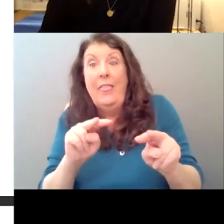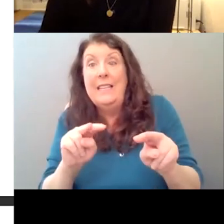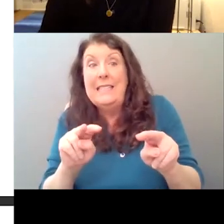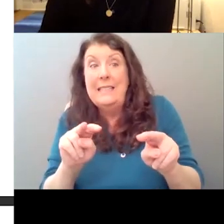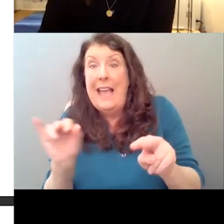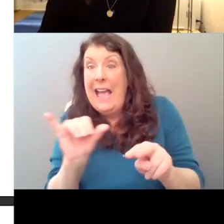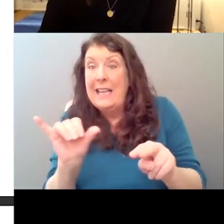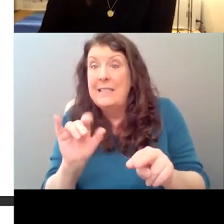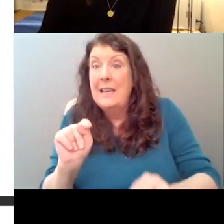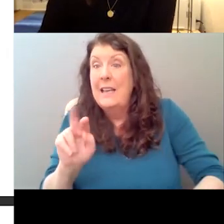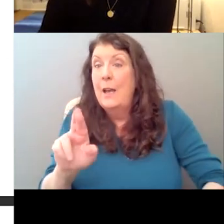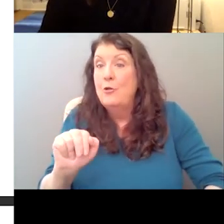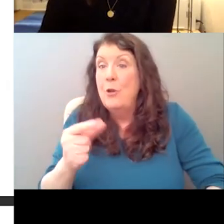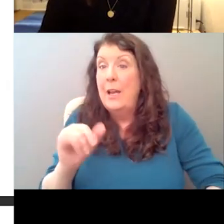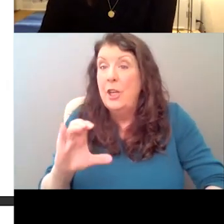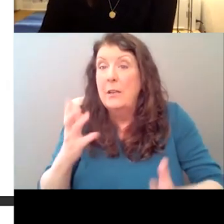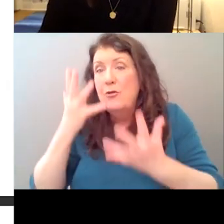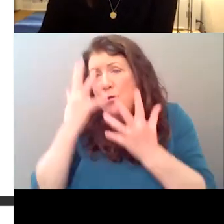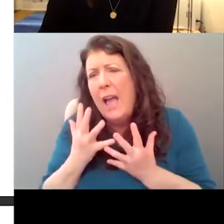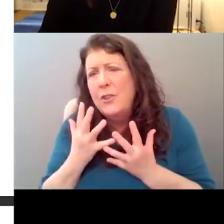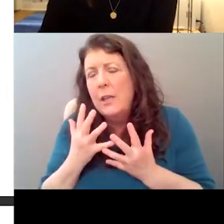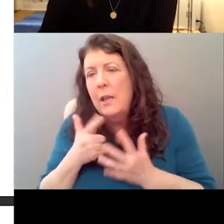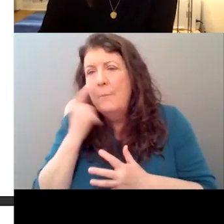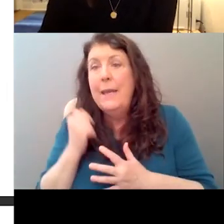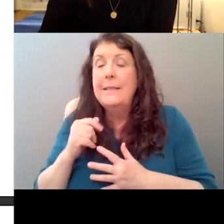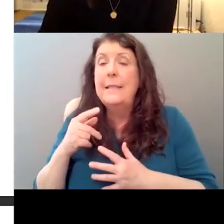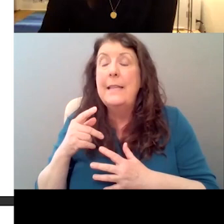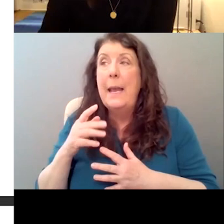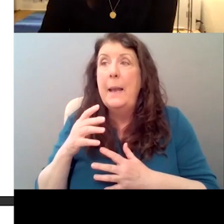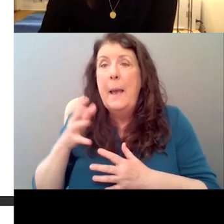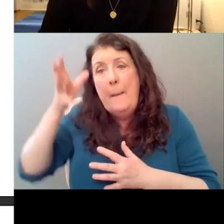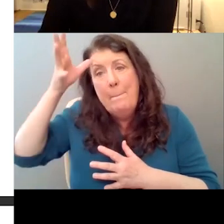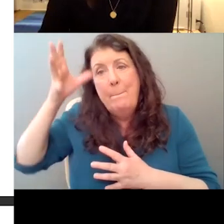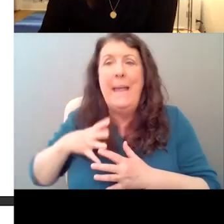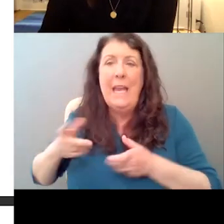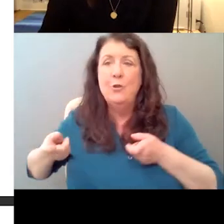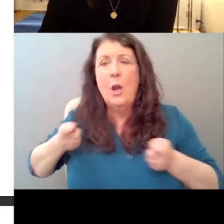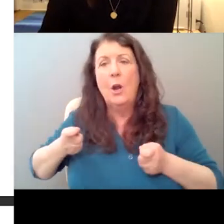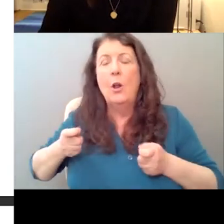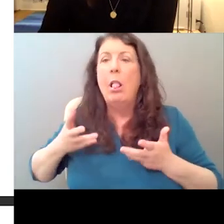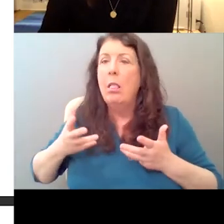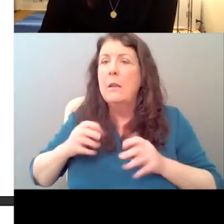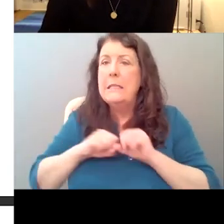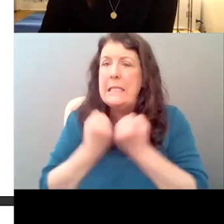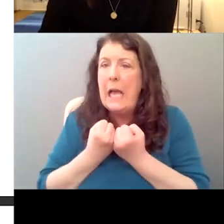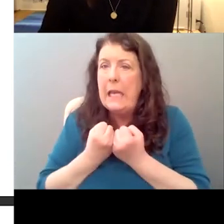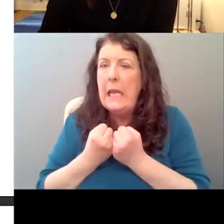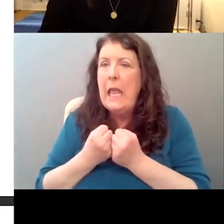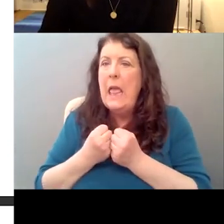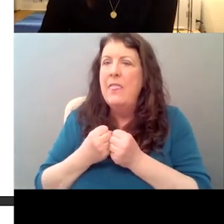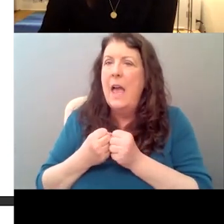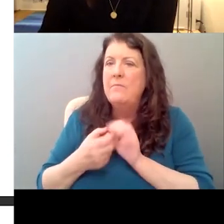the fact is that it was a patriarchal society that, um, branded women who sought